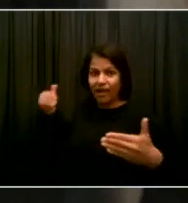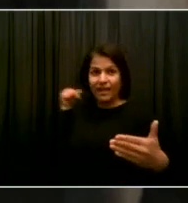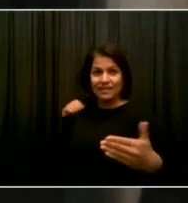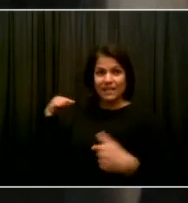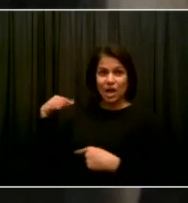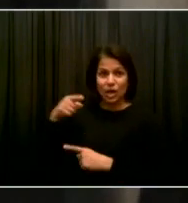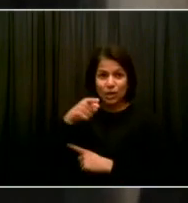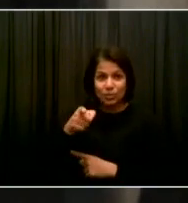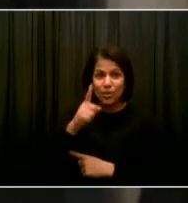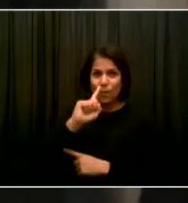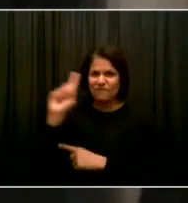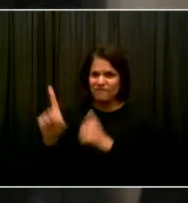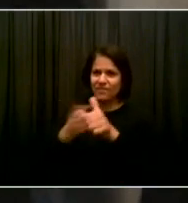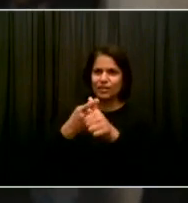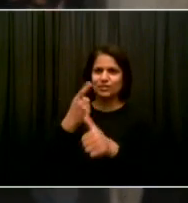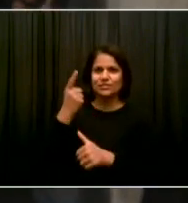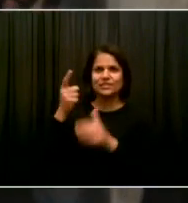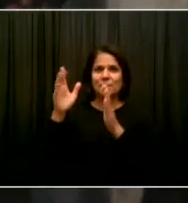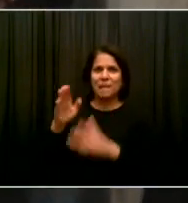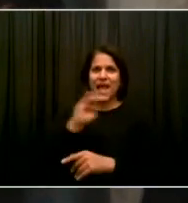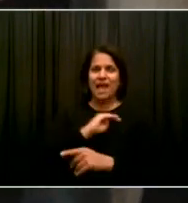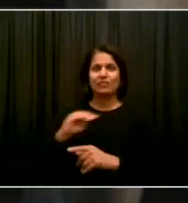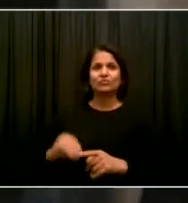talked about early childhood education.